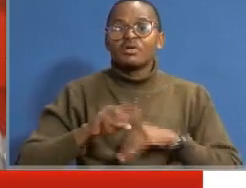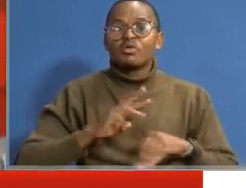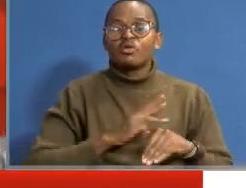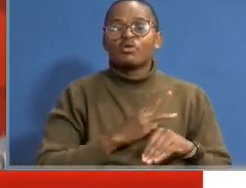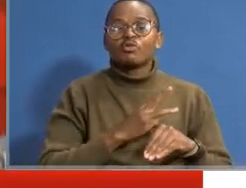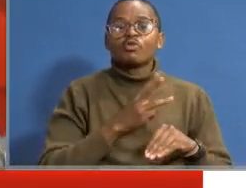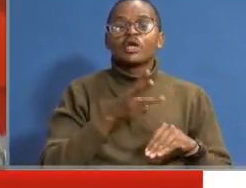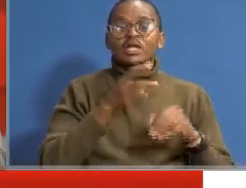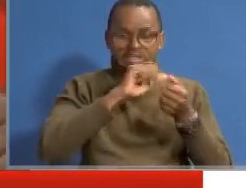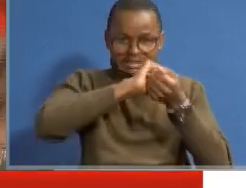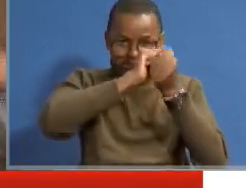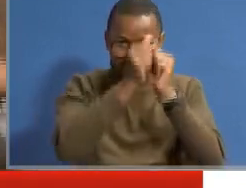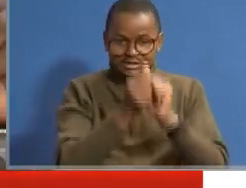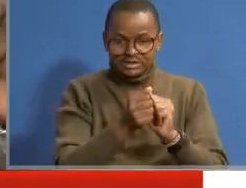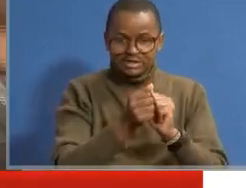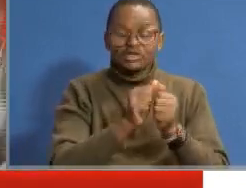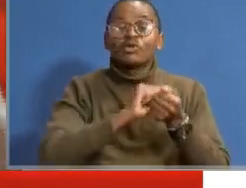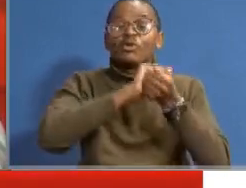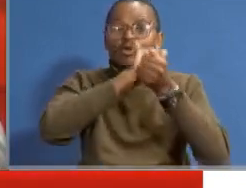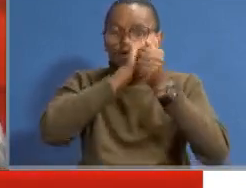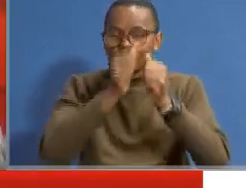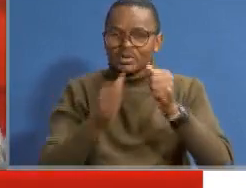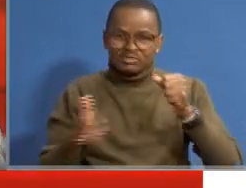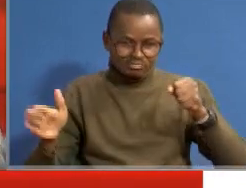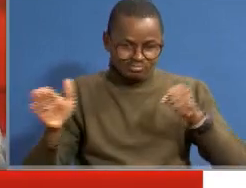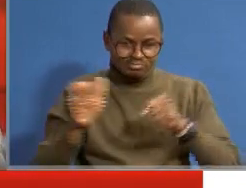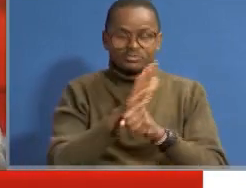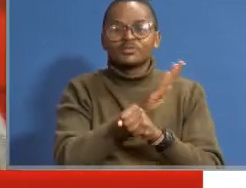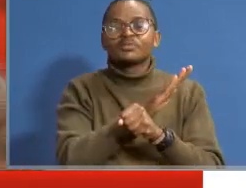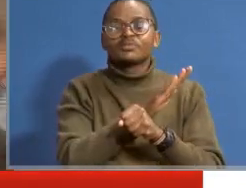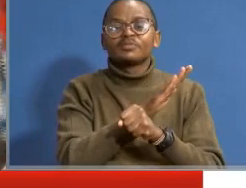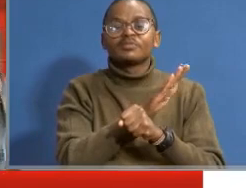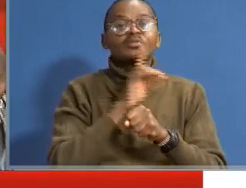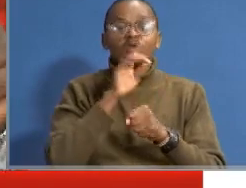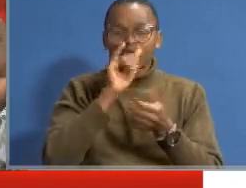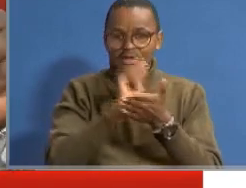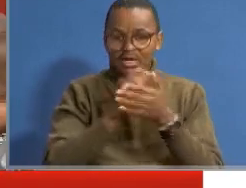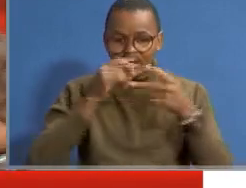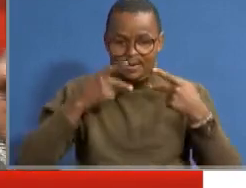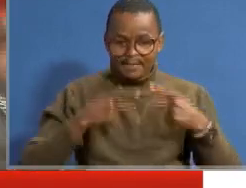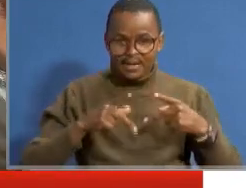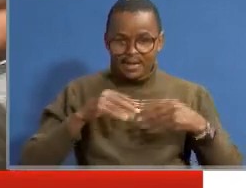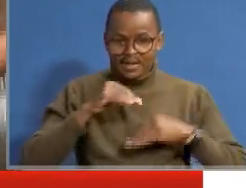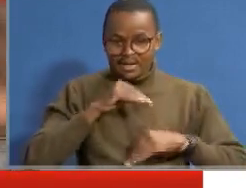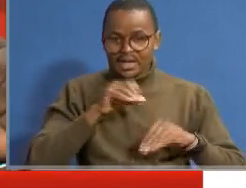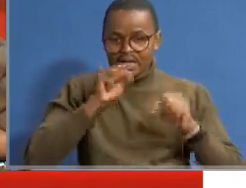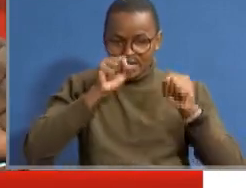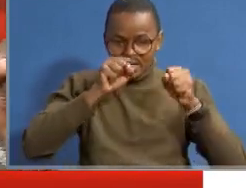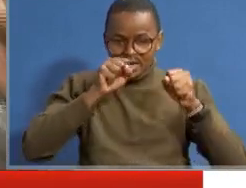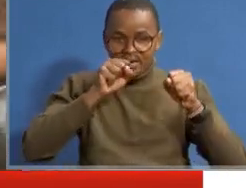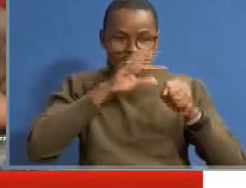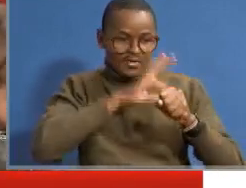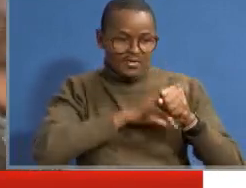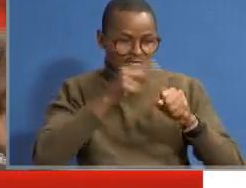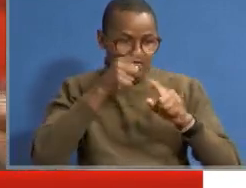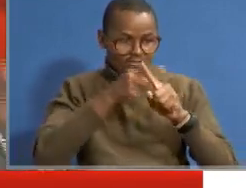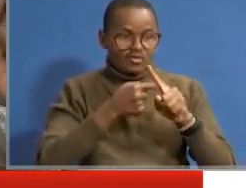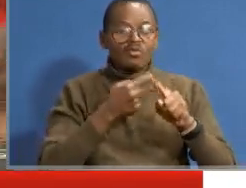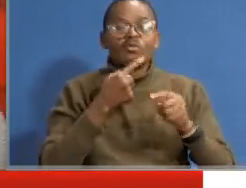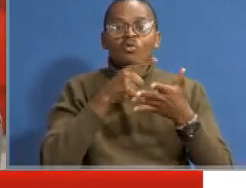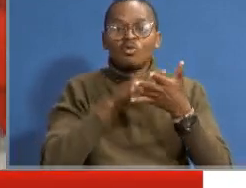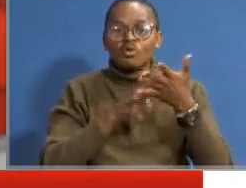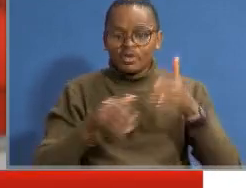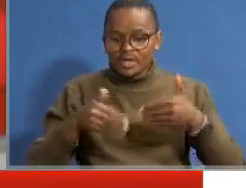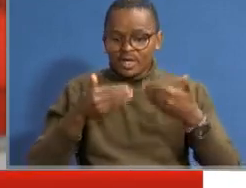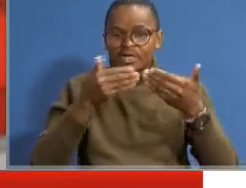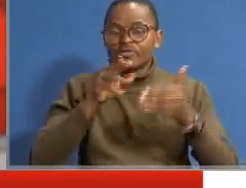will change and will change massively so that persons with disability can benefit from what their government